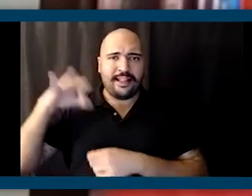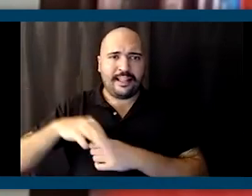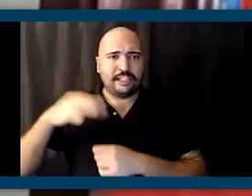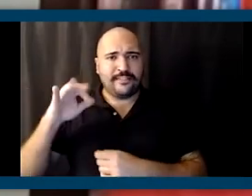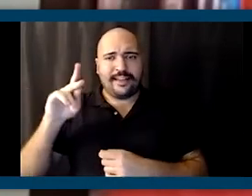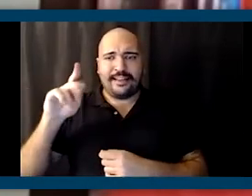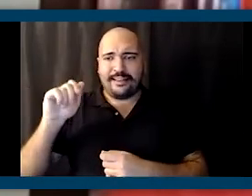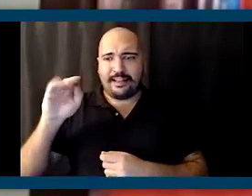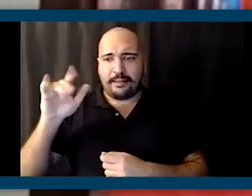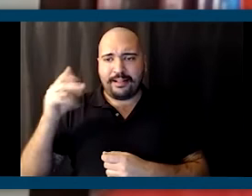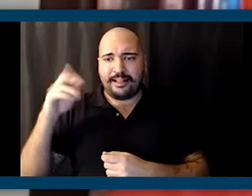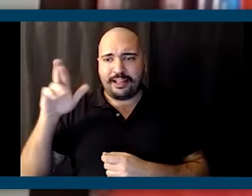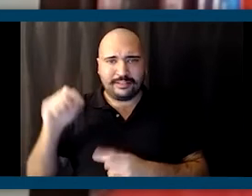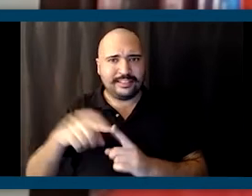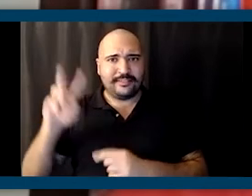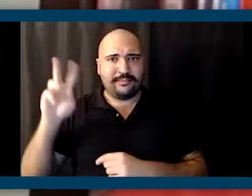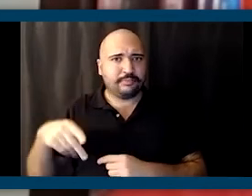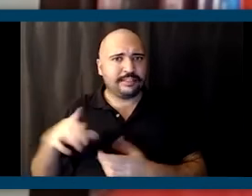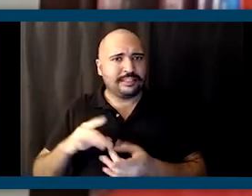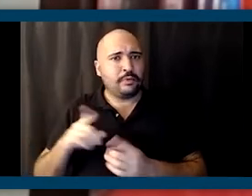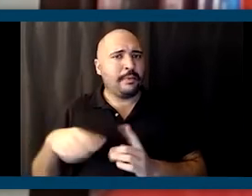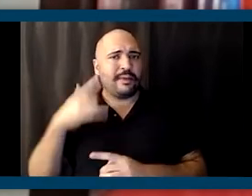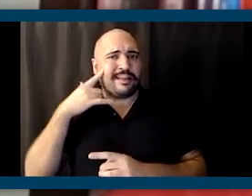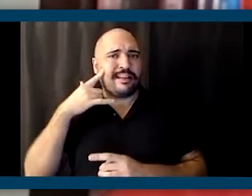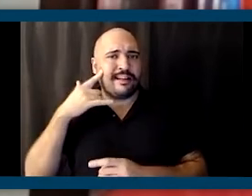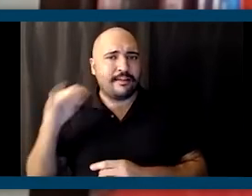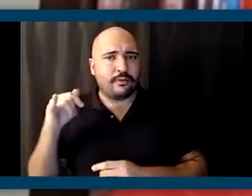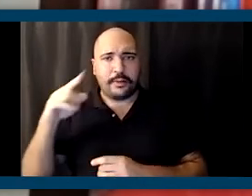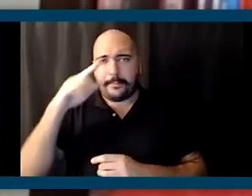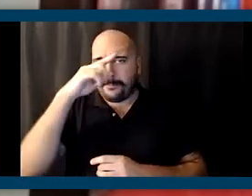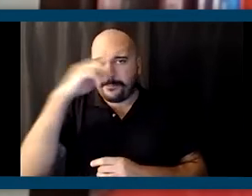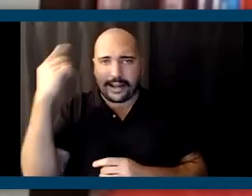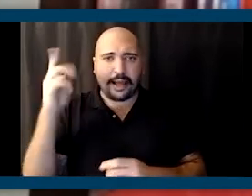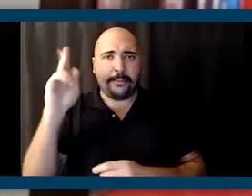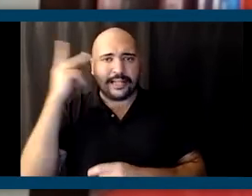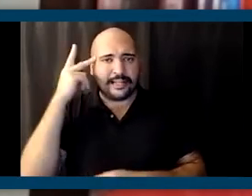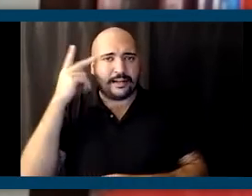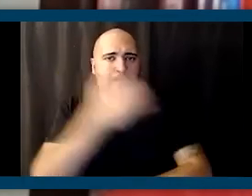Harris's vice president tell you about California, black political power?